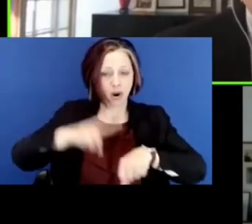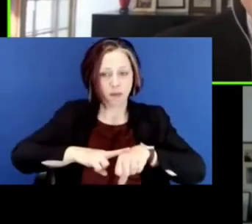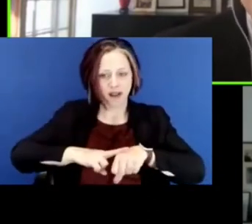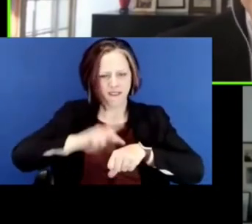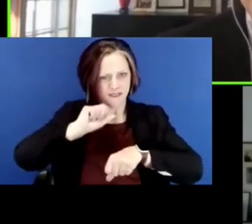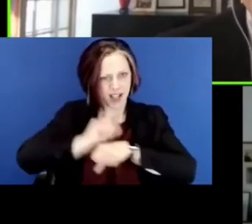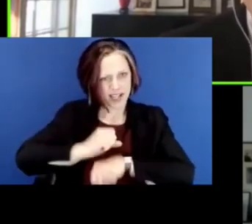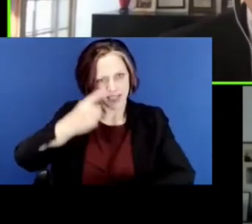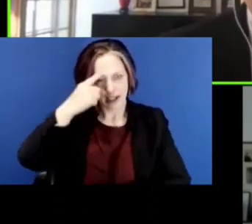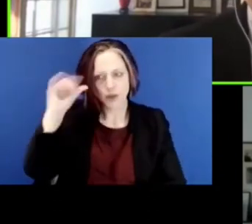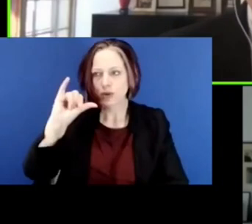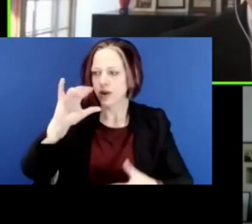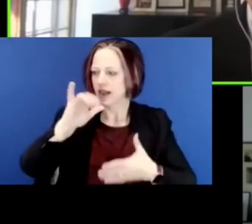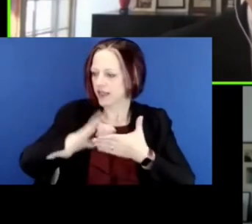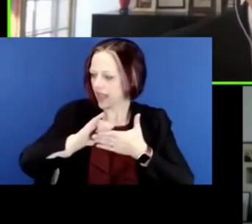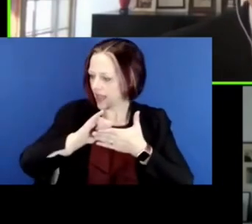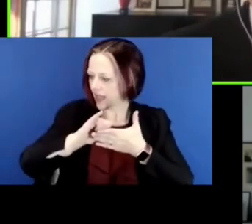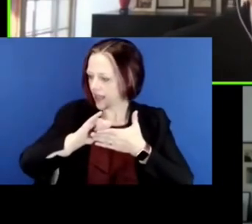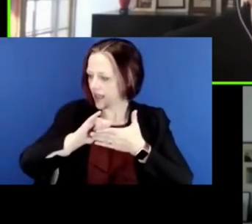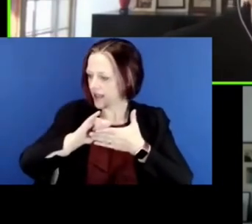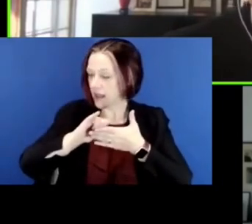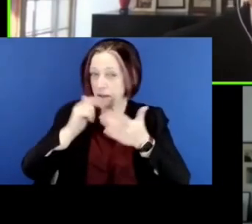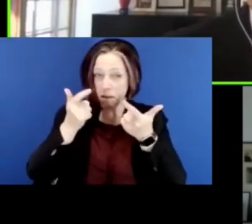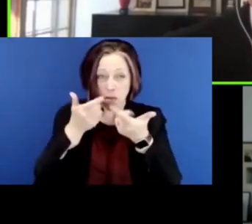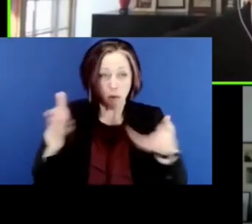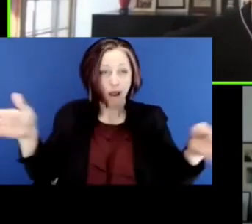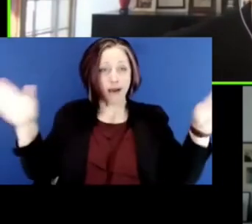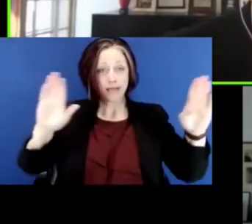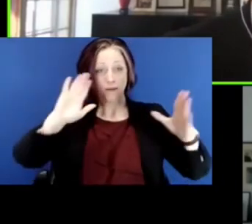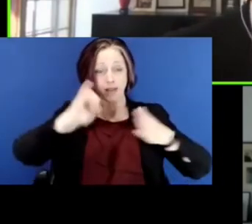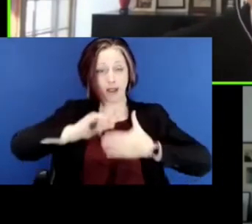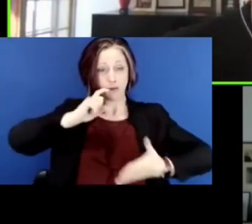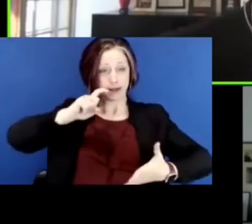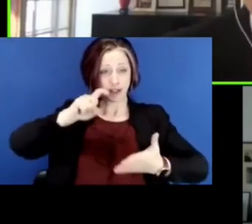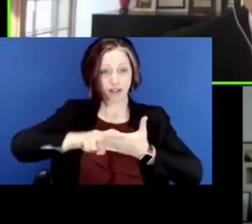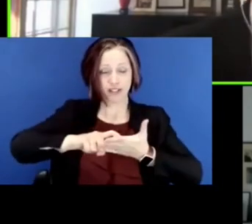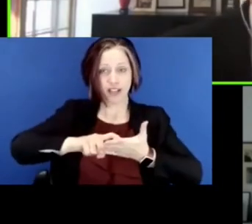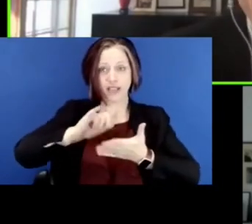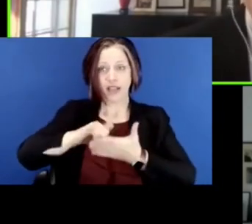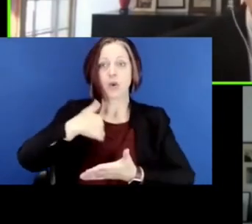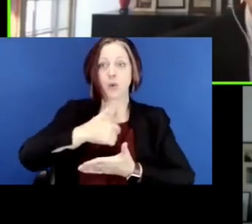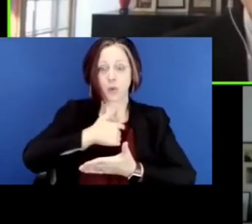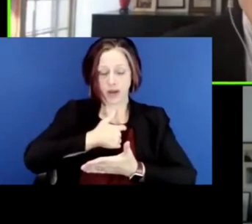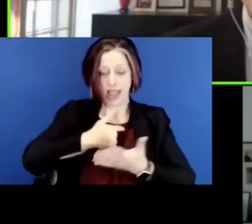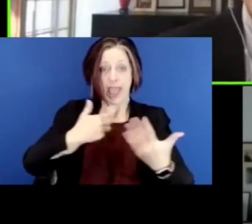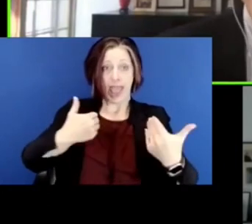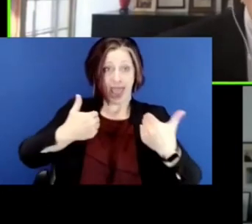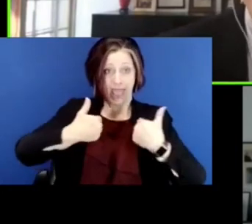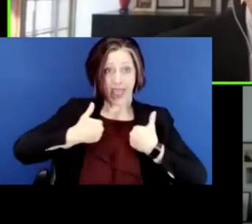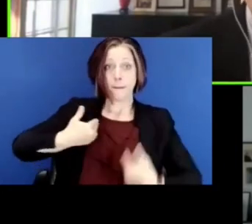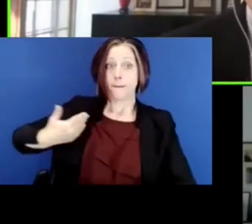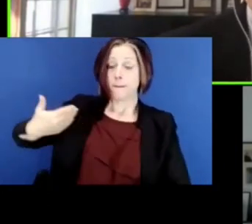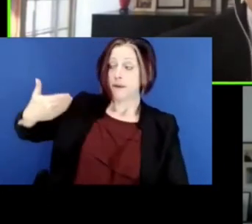think the size and scope of the recognition that what we had before